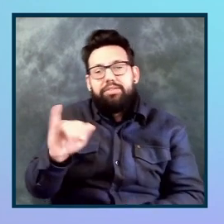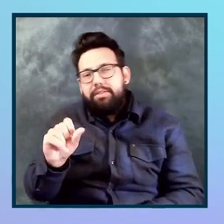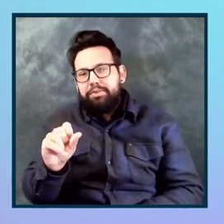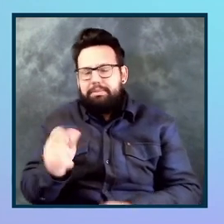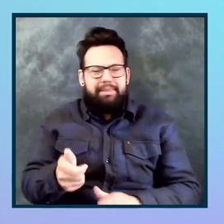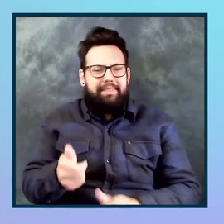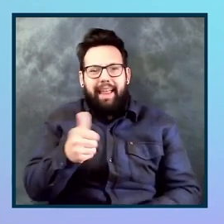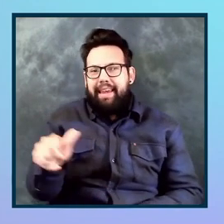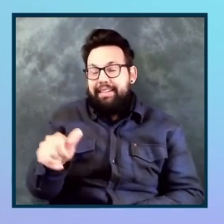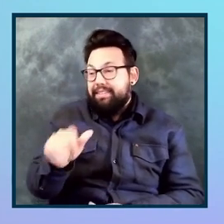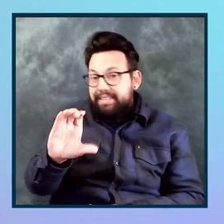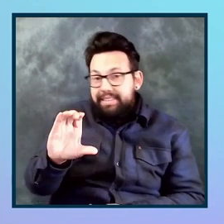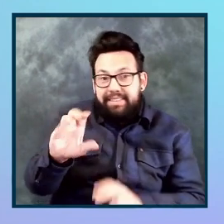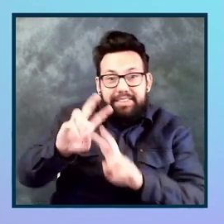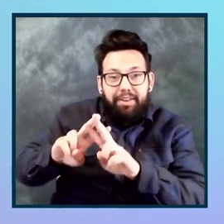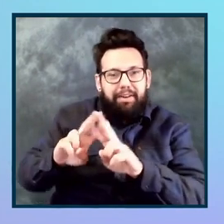T sharp. Right.